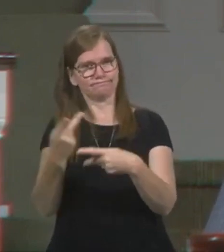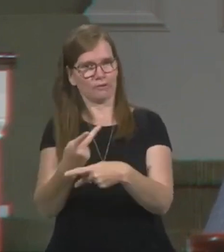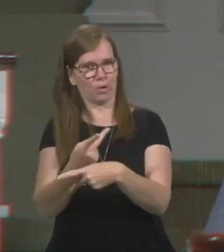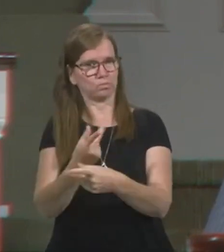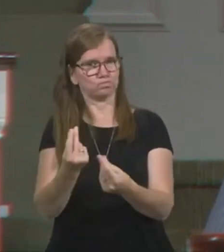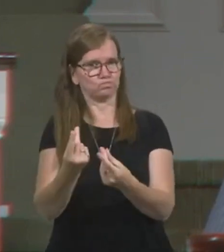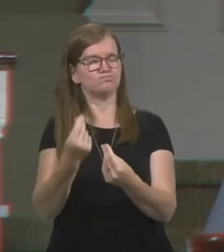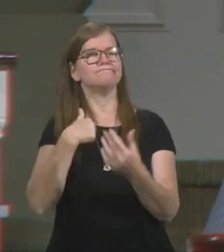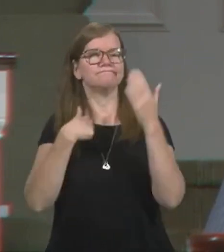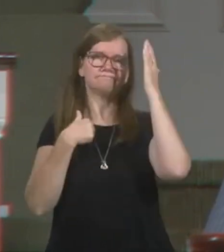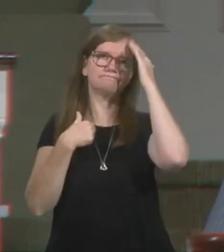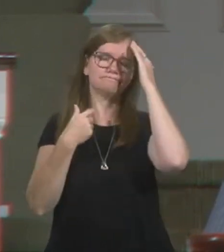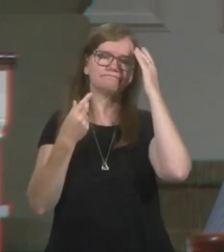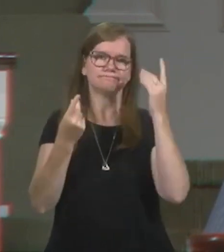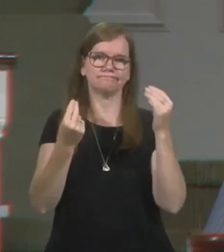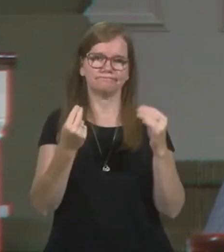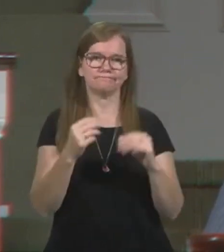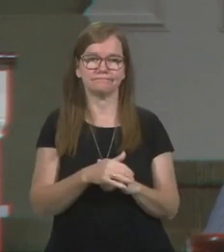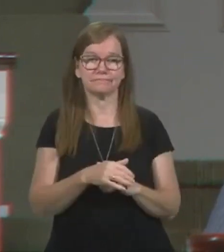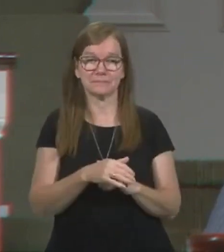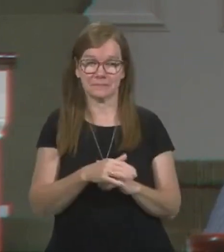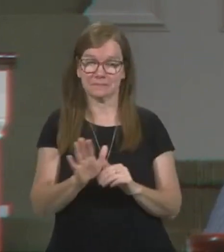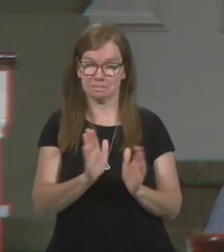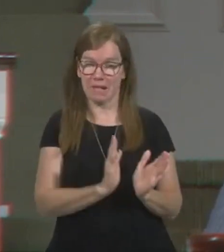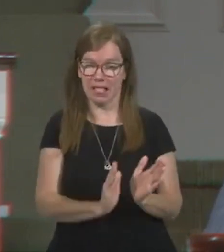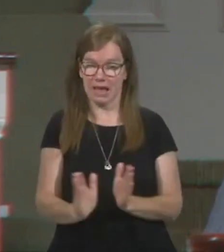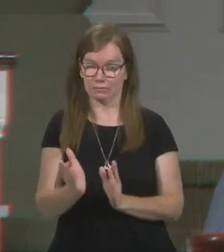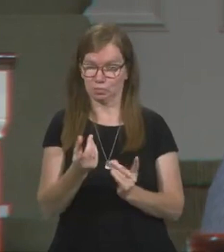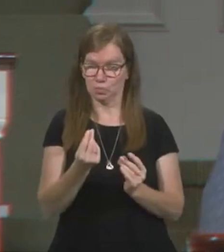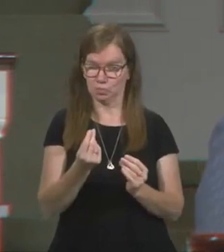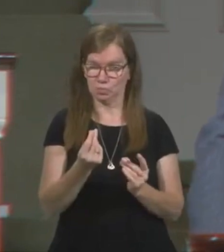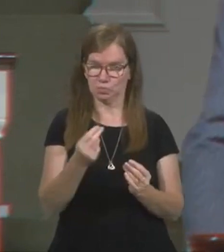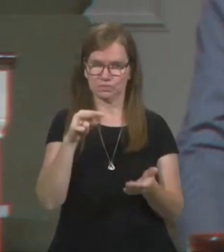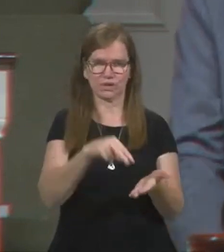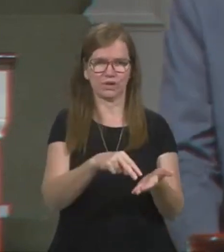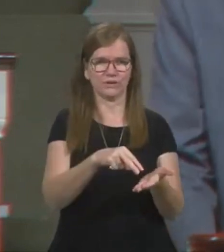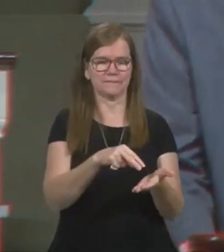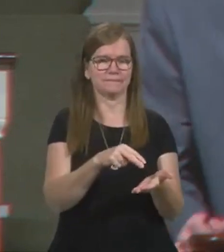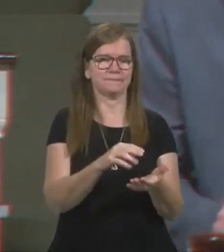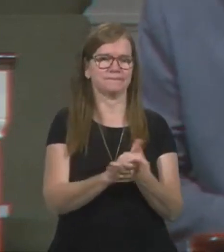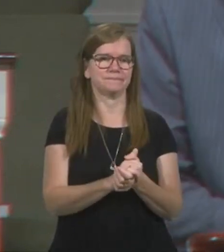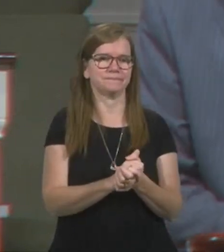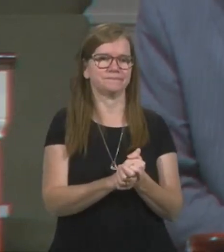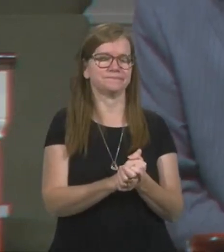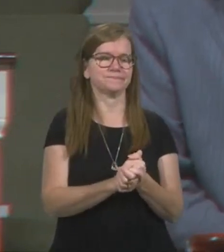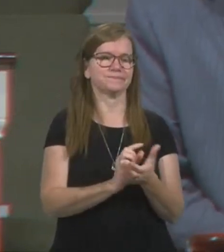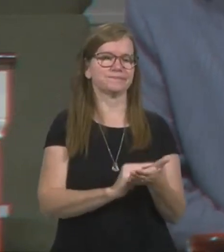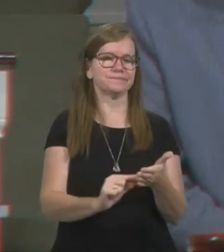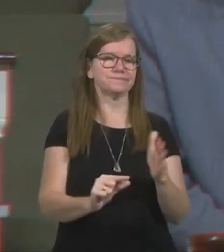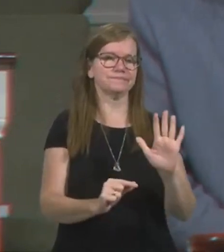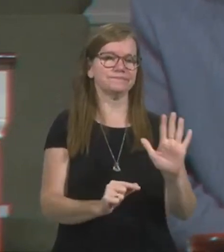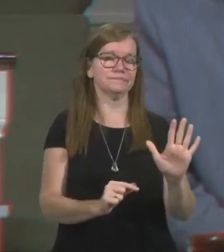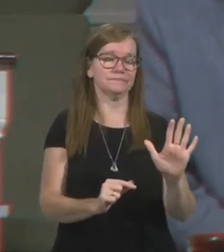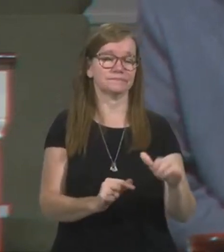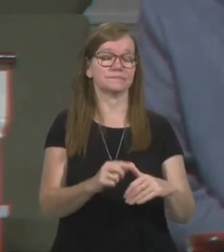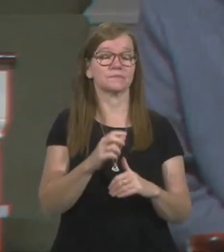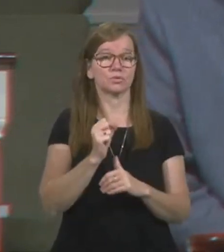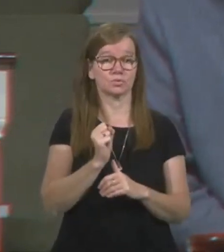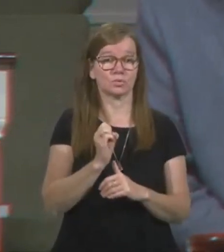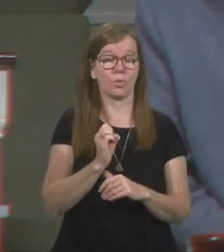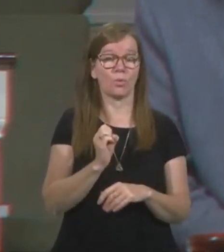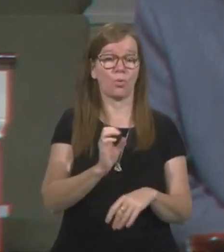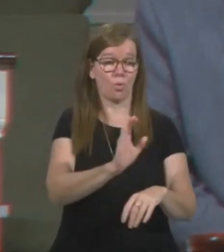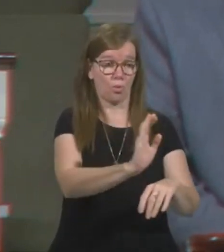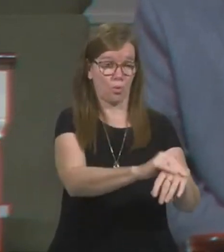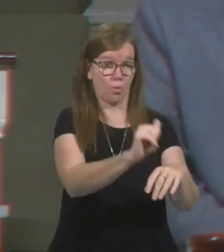He said, I know what I'm going to do. Well, here is his sinister plan. Look, if you would please, what it says in the next verse. Verse number five. So he called